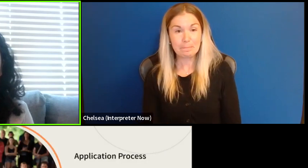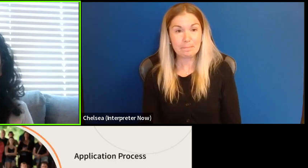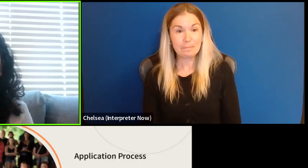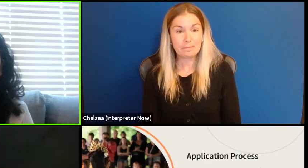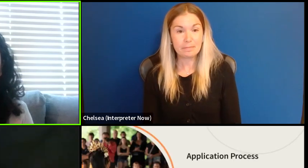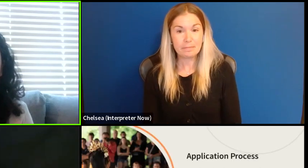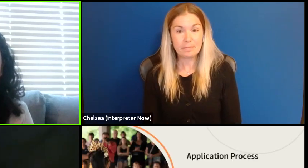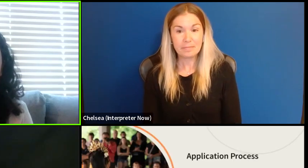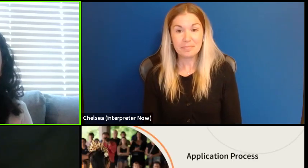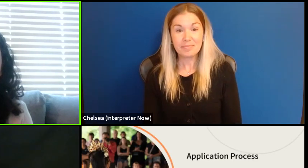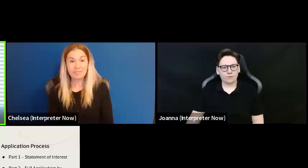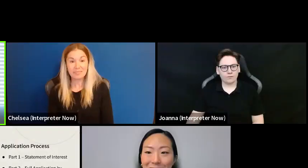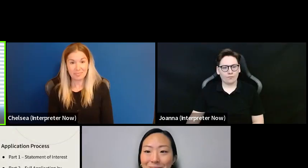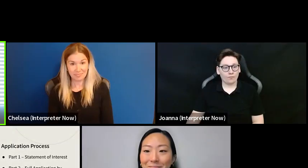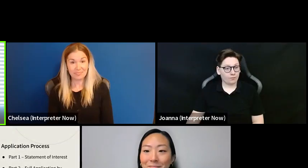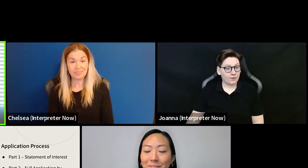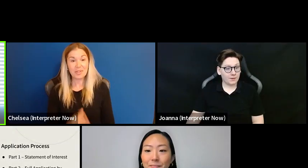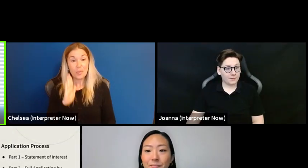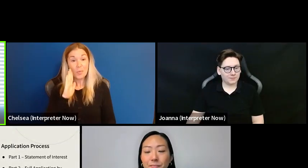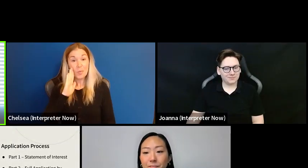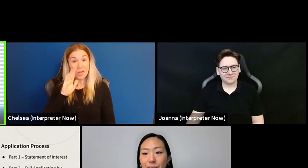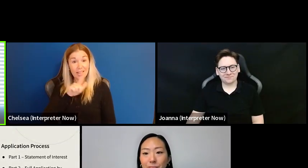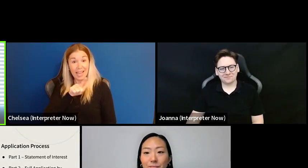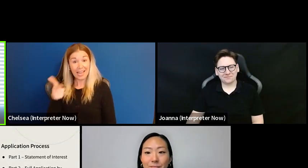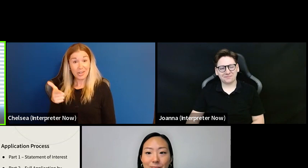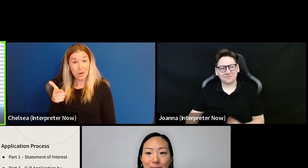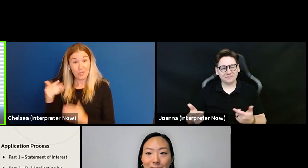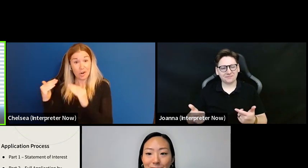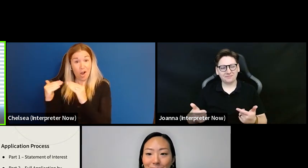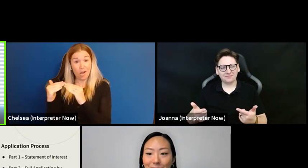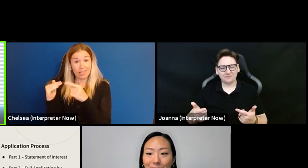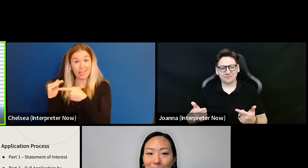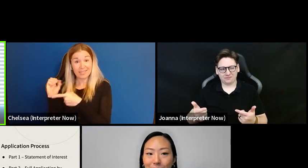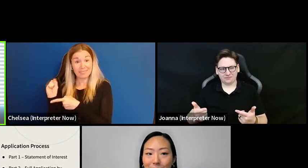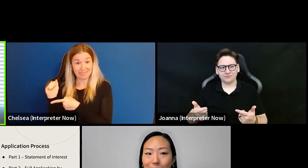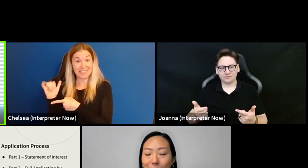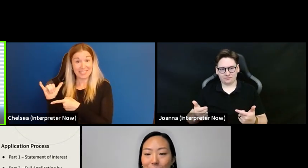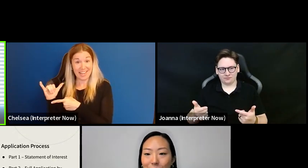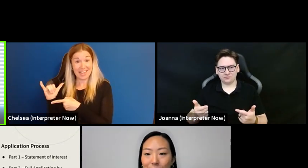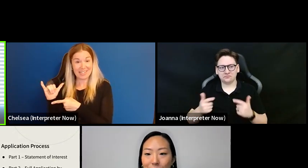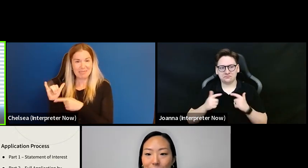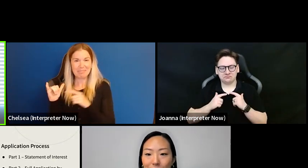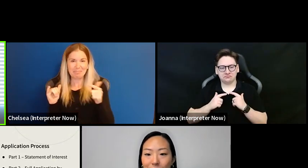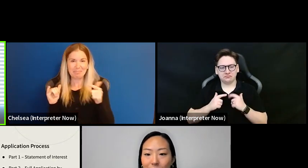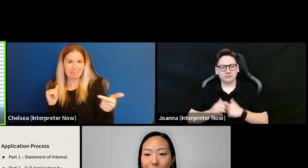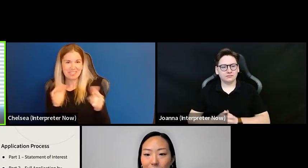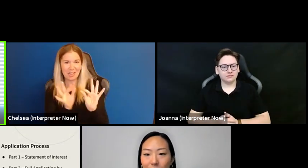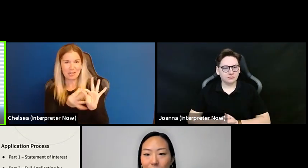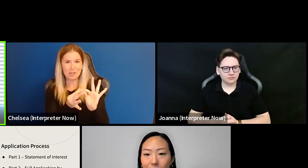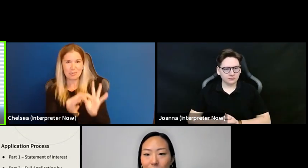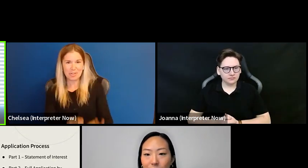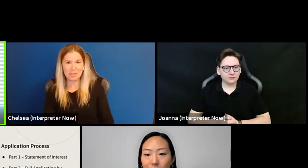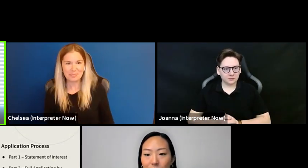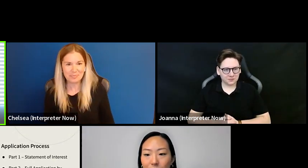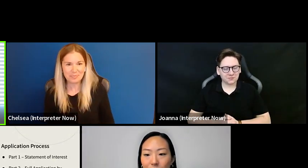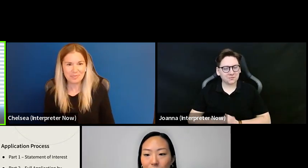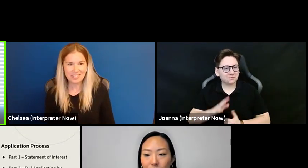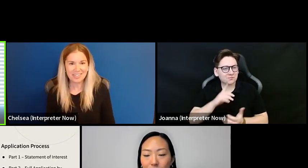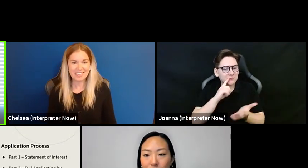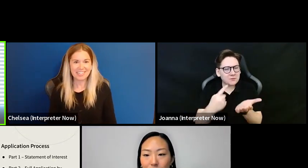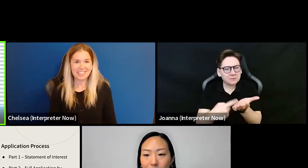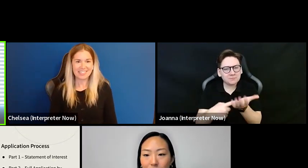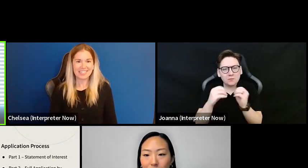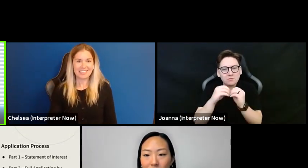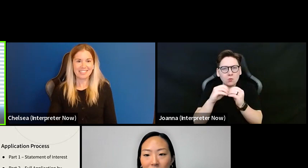Alright, so I'm going to hand it over to my colleague say we'll talk a little bit more about deadlines and application